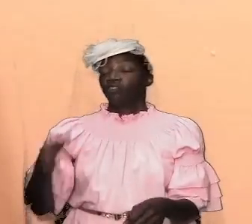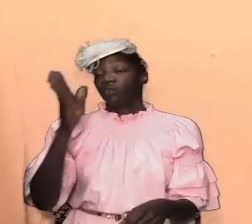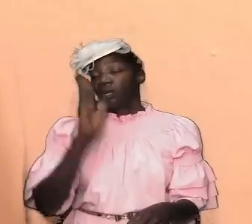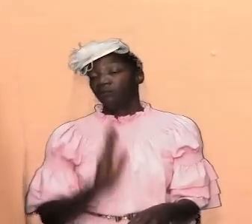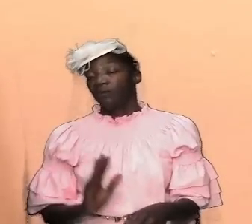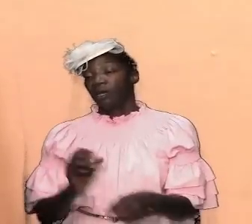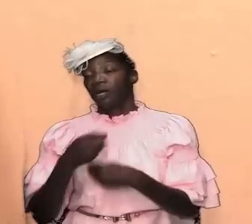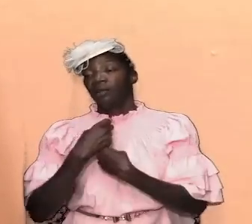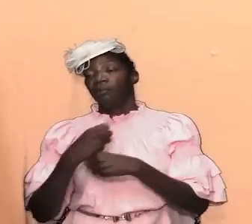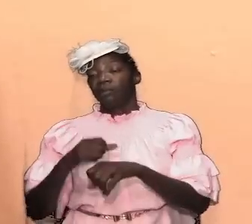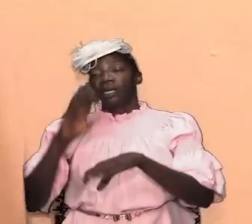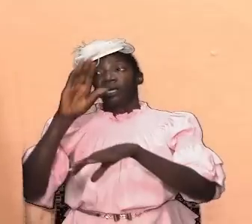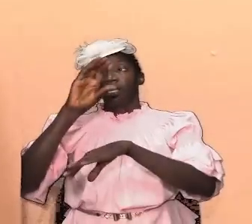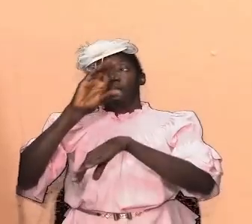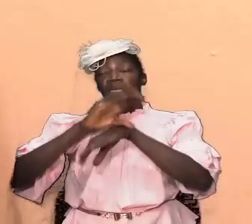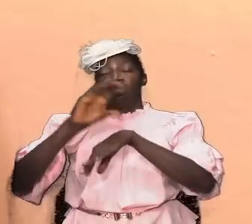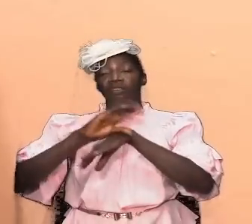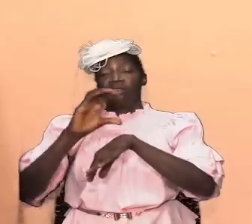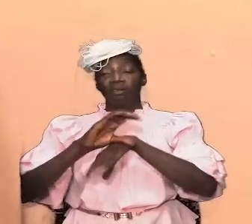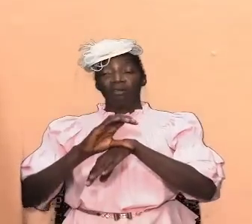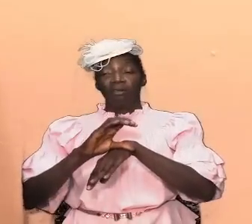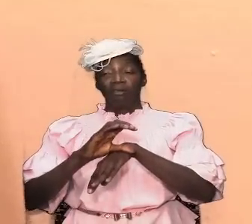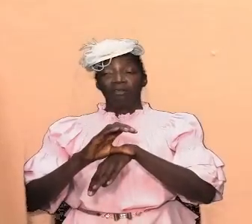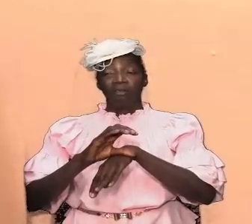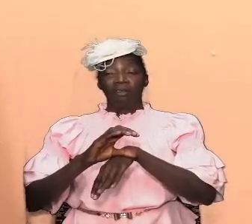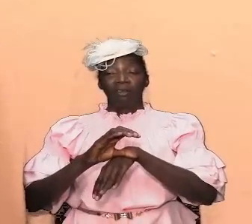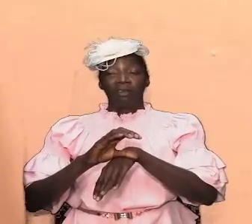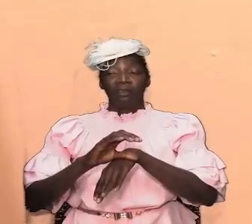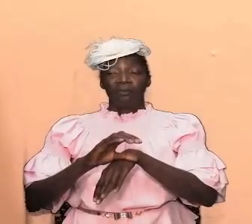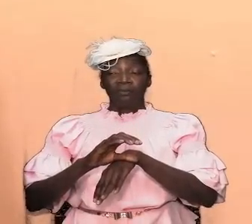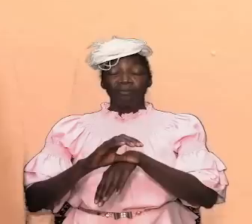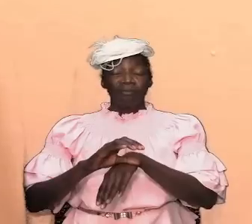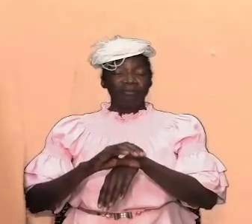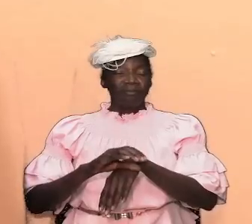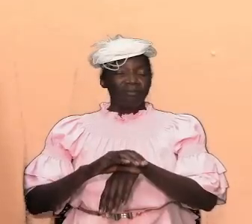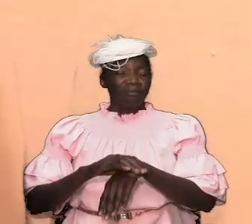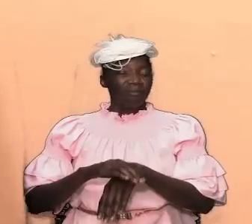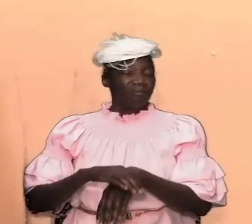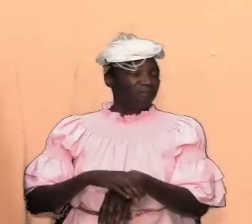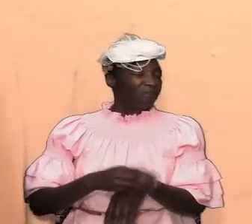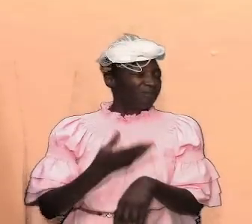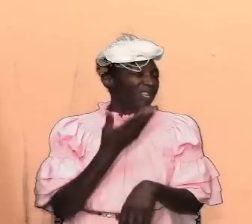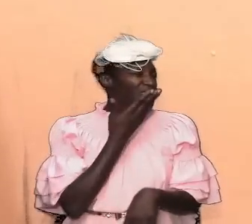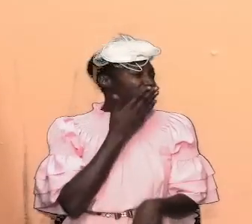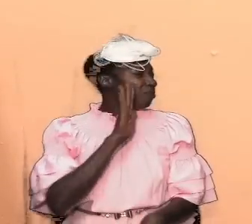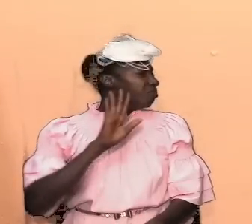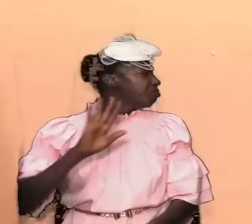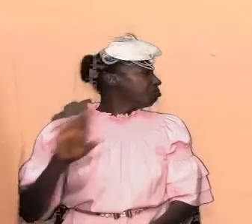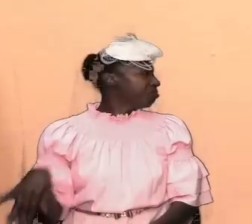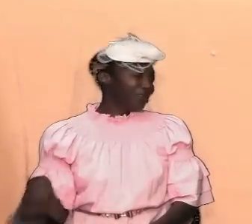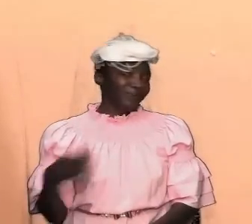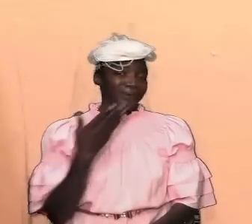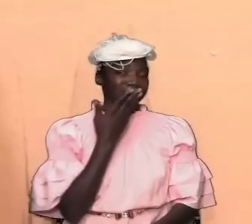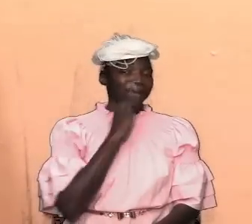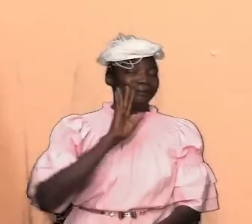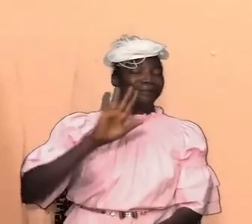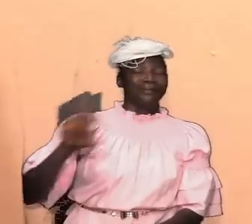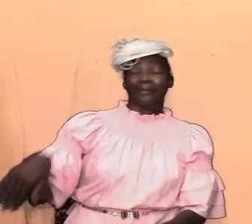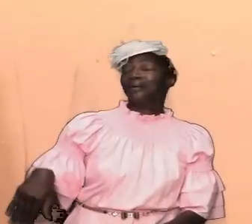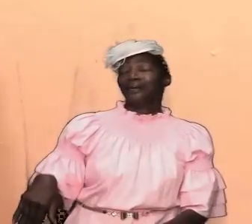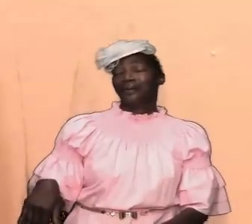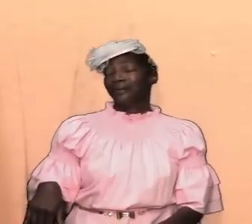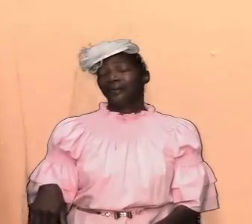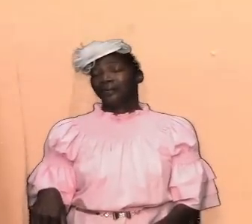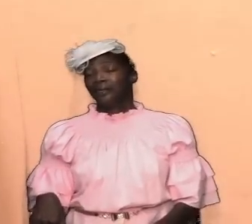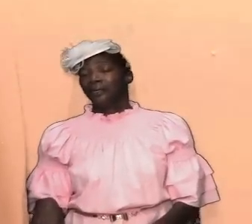made the church a mockery and have trivialized what god has as the heart and the